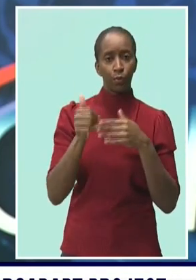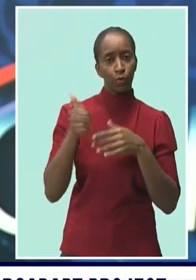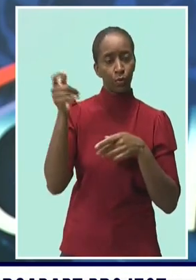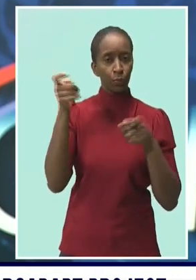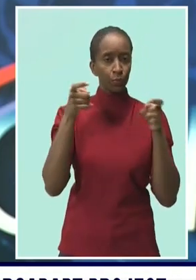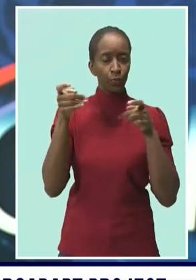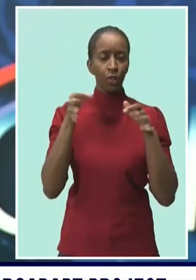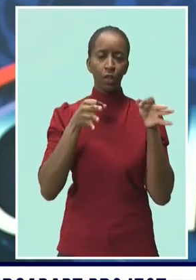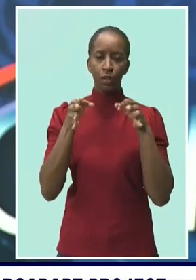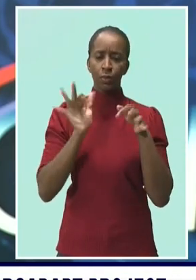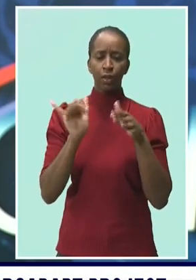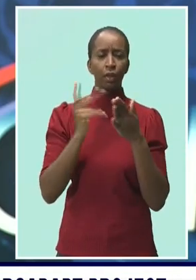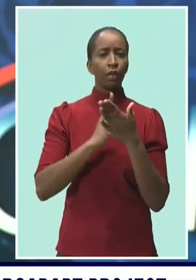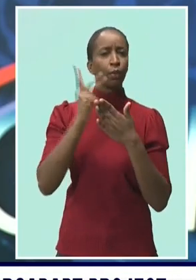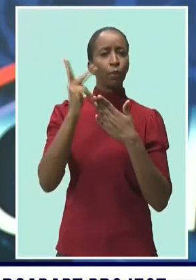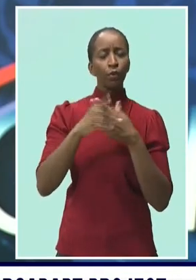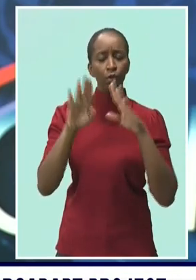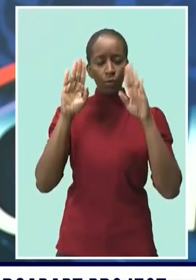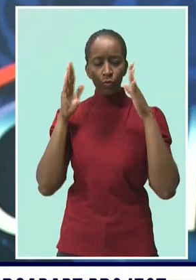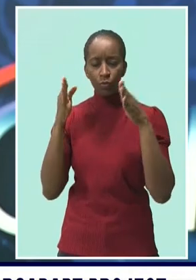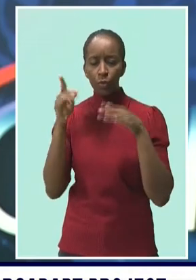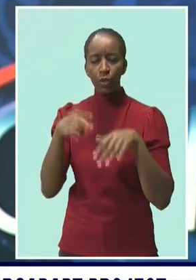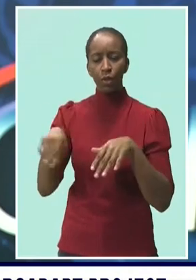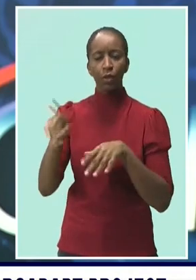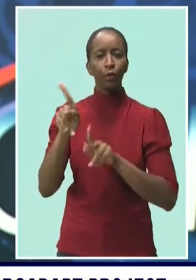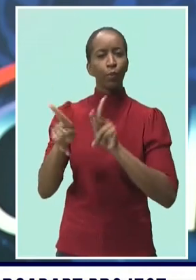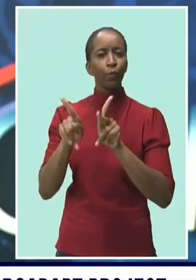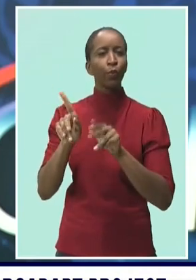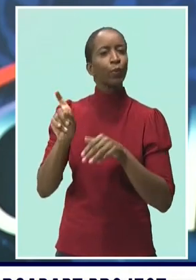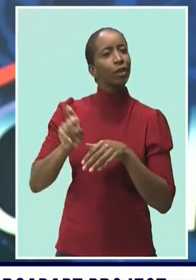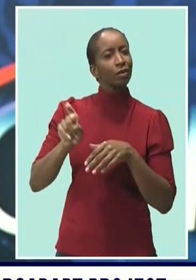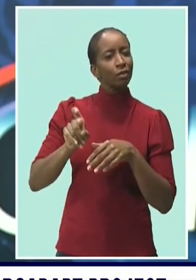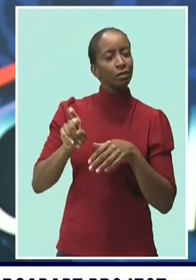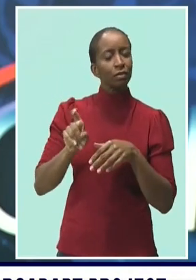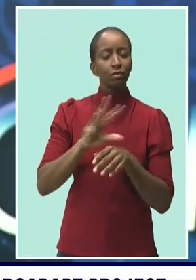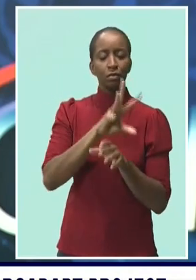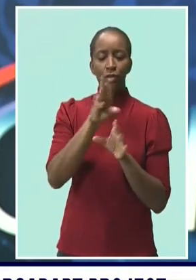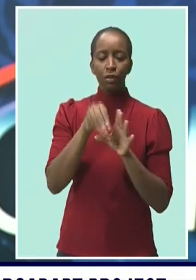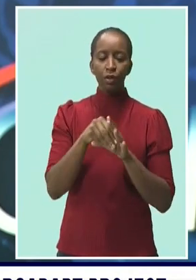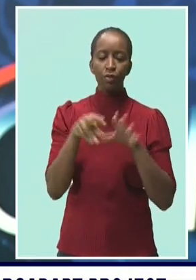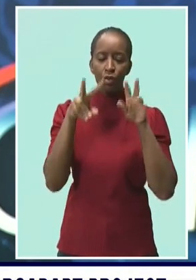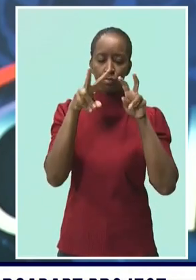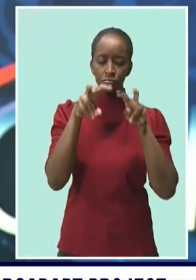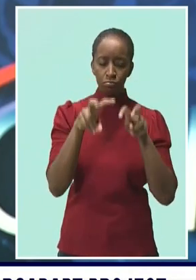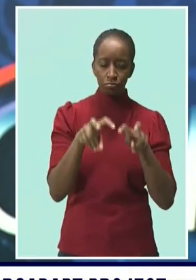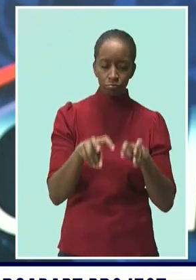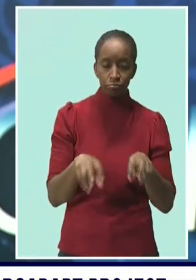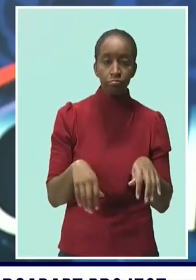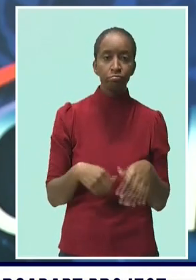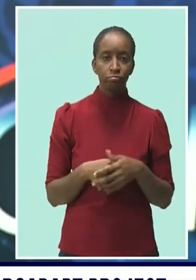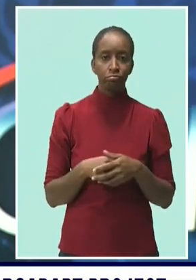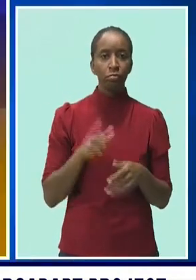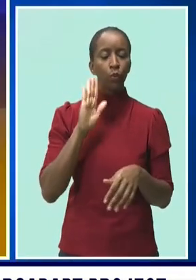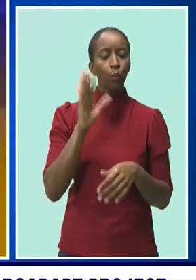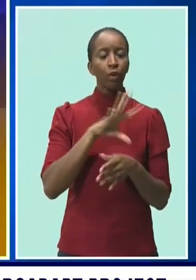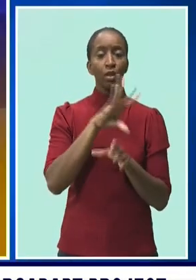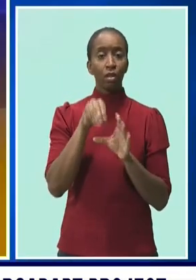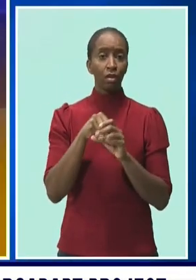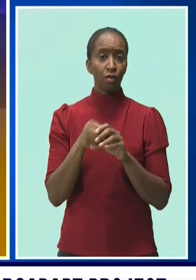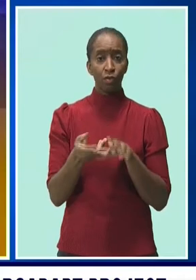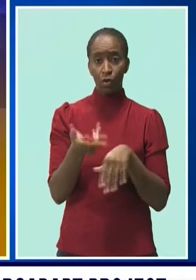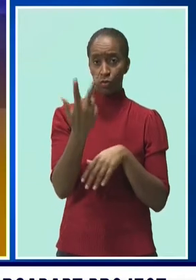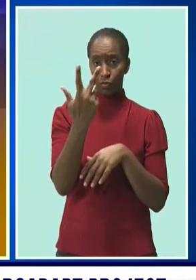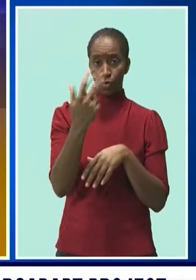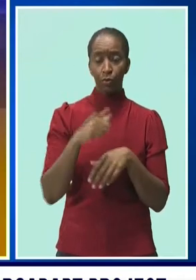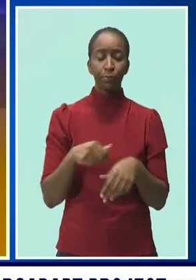will be people-centered and will collaborate research. It will be implemented in three components. Component one